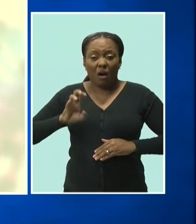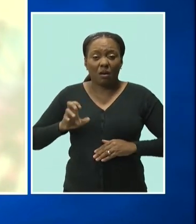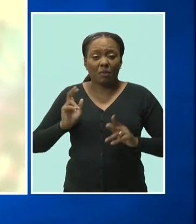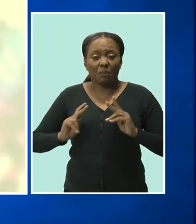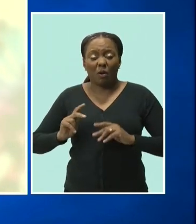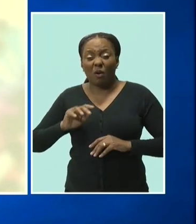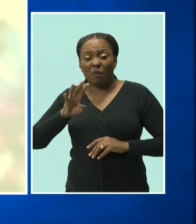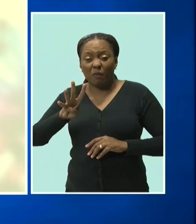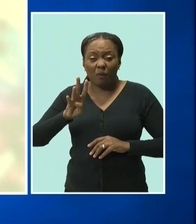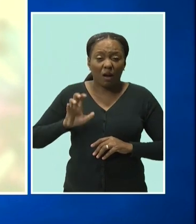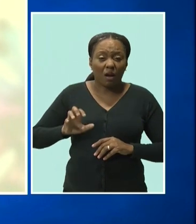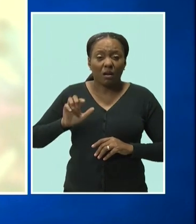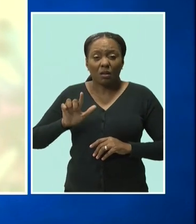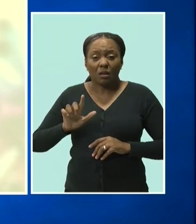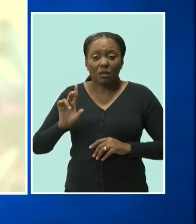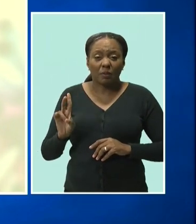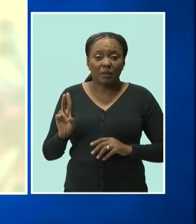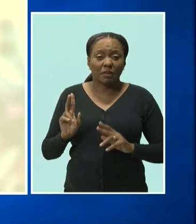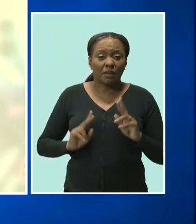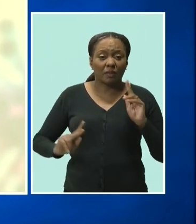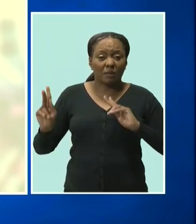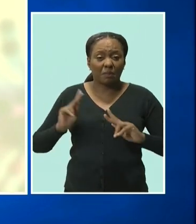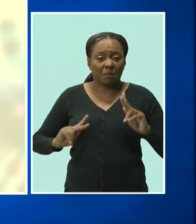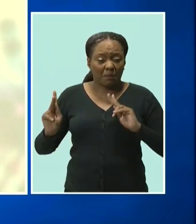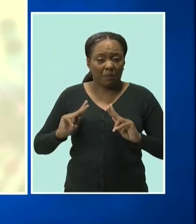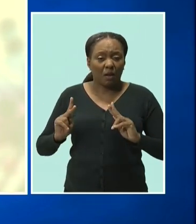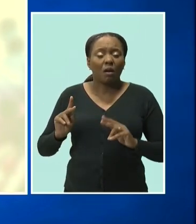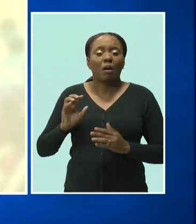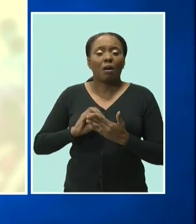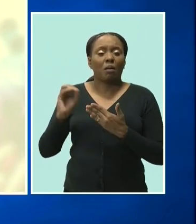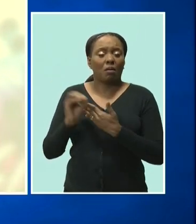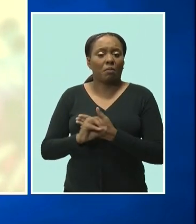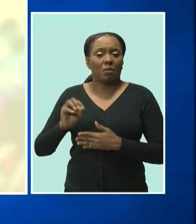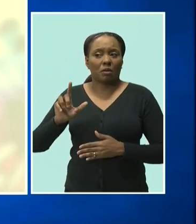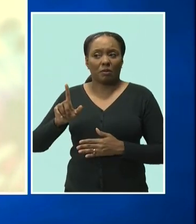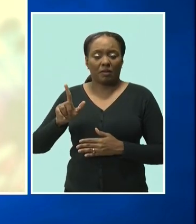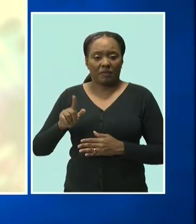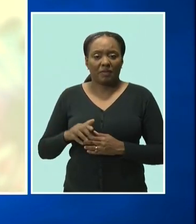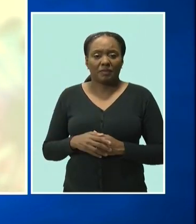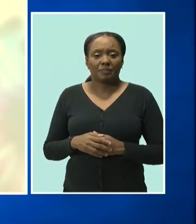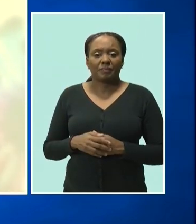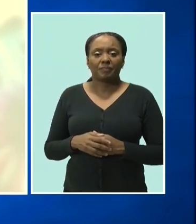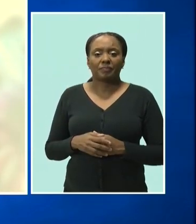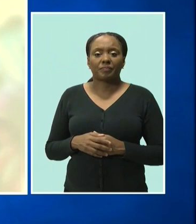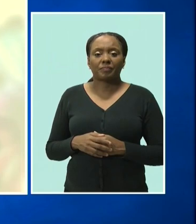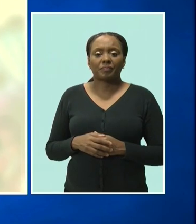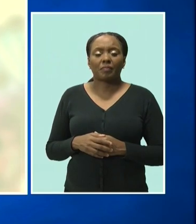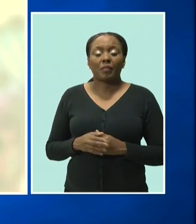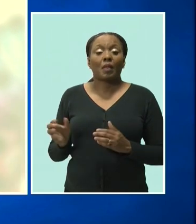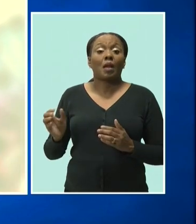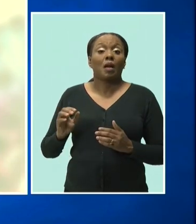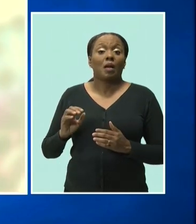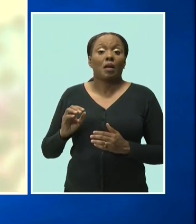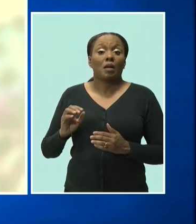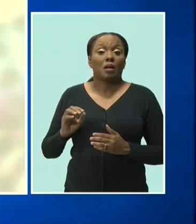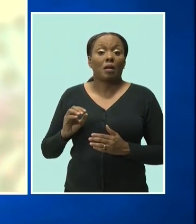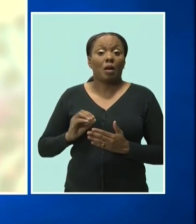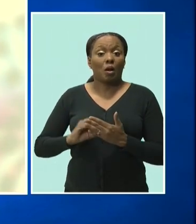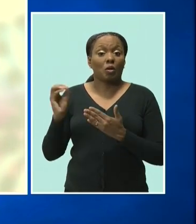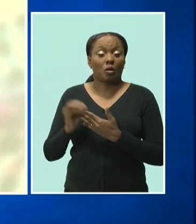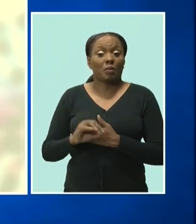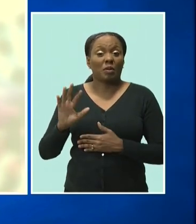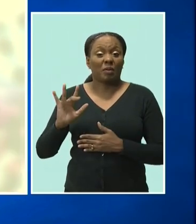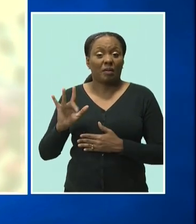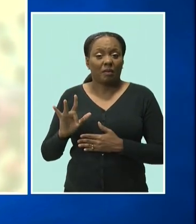first time, recording 427 cases on the 21st. And then, on the 25th, we had our last record